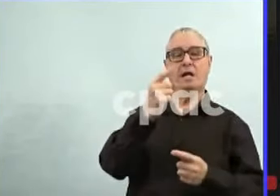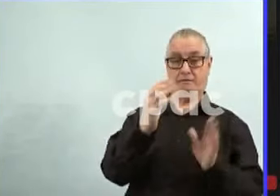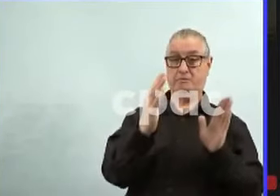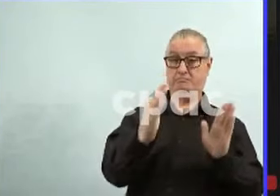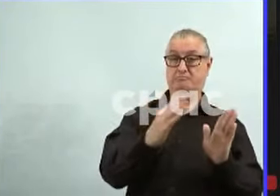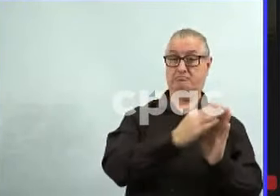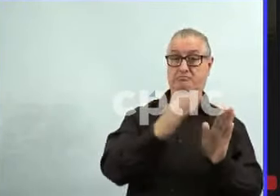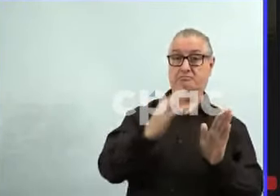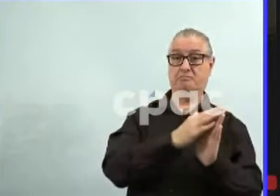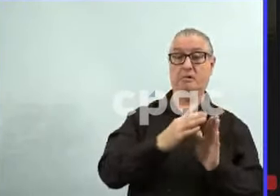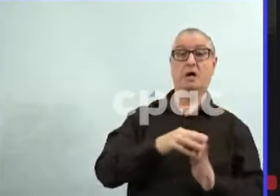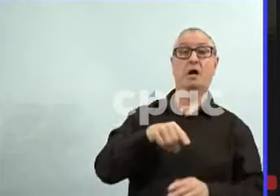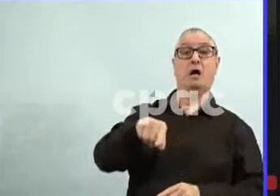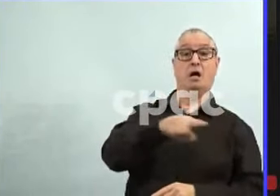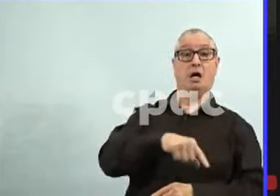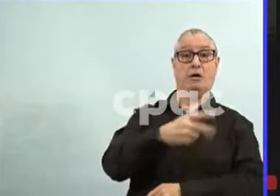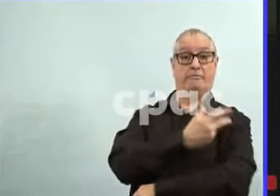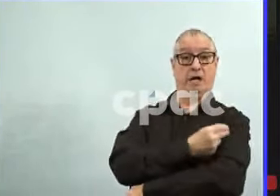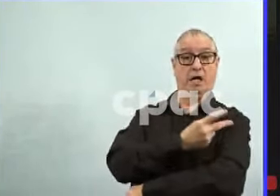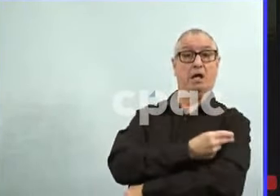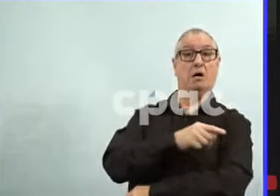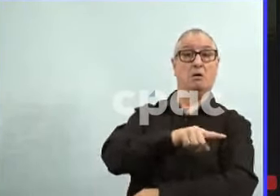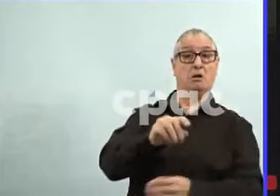would expect? Is it a little lower, a little higher?